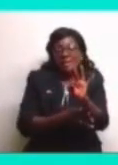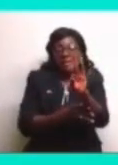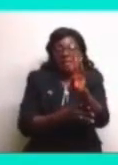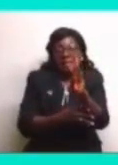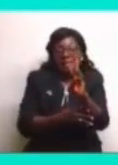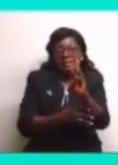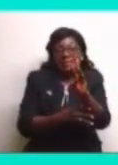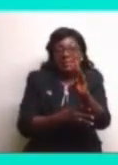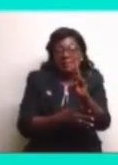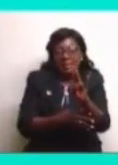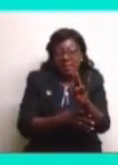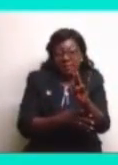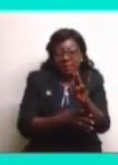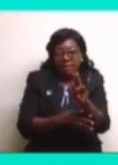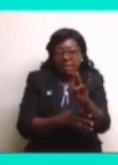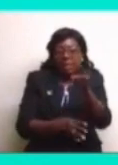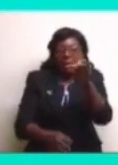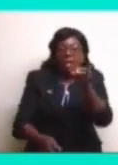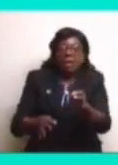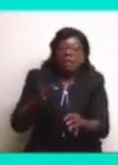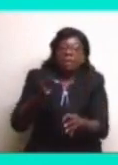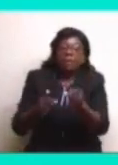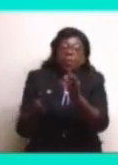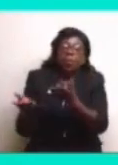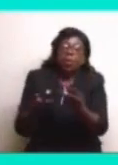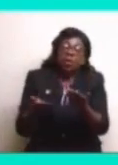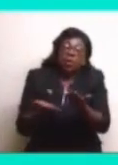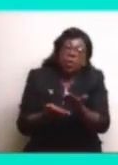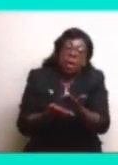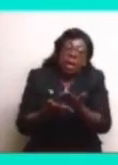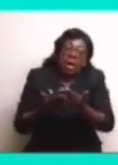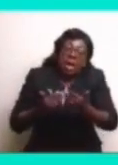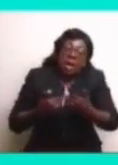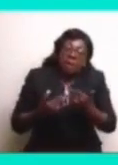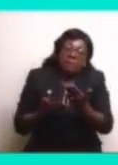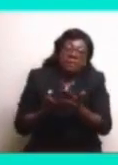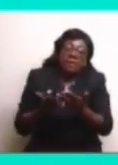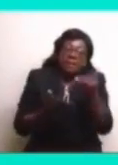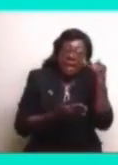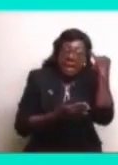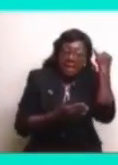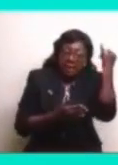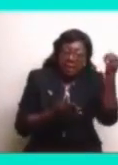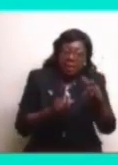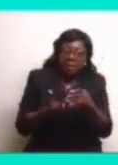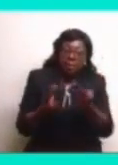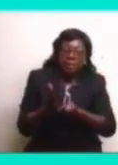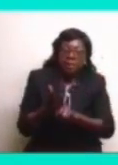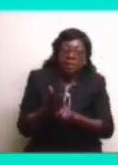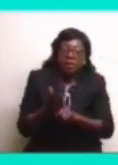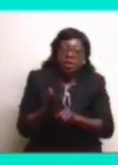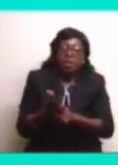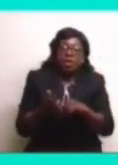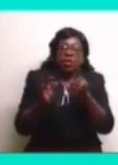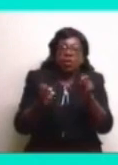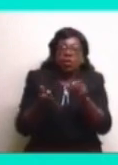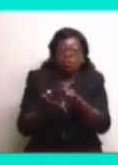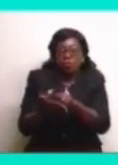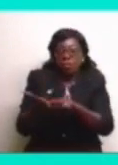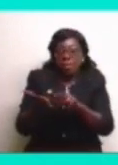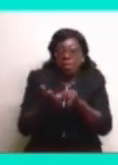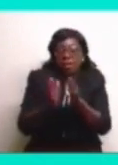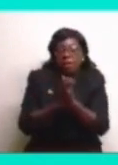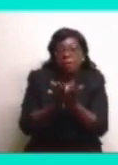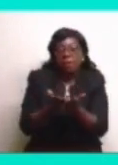If you want to have some idea of this, it's probably a good idea if you can get a hold of a book called Race and Politics